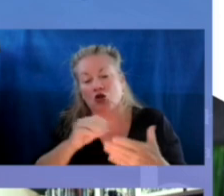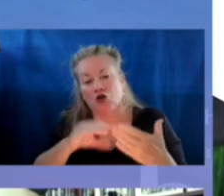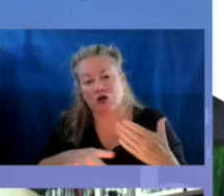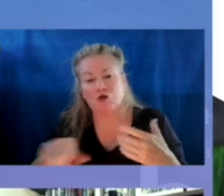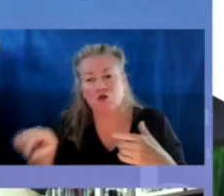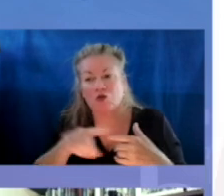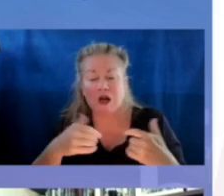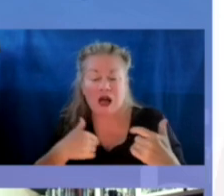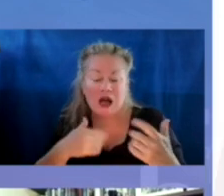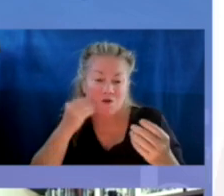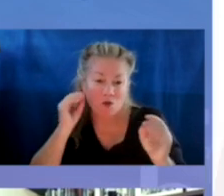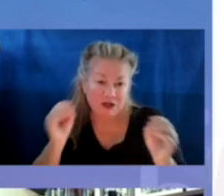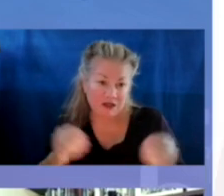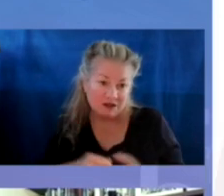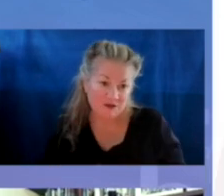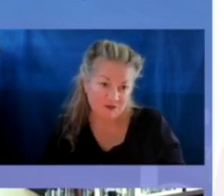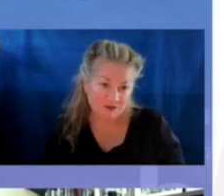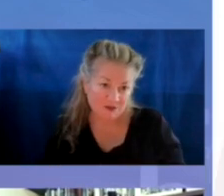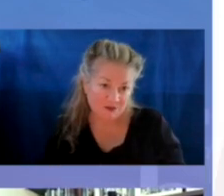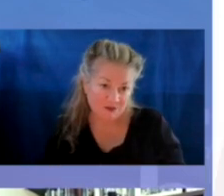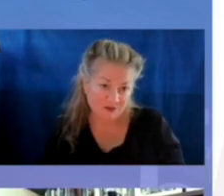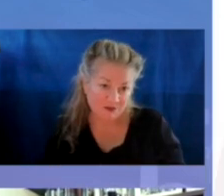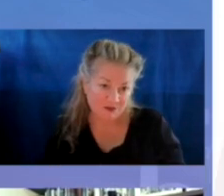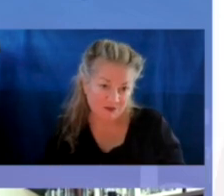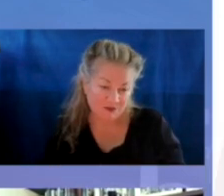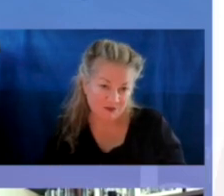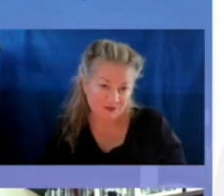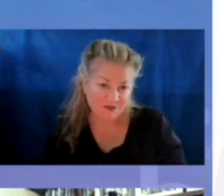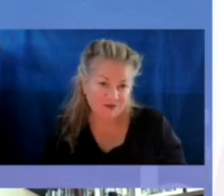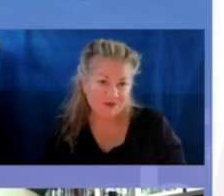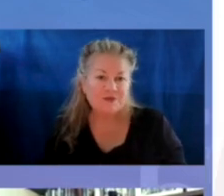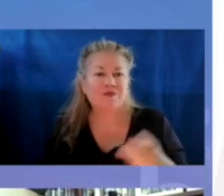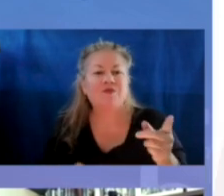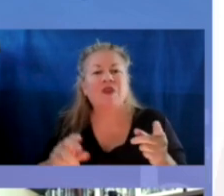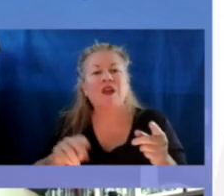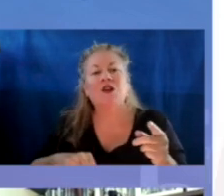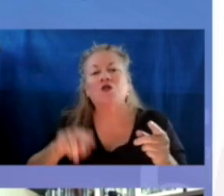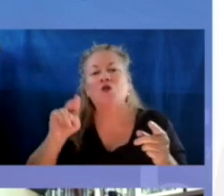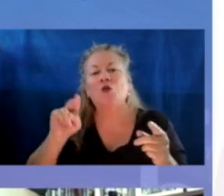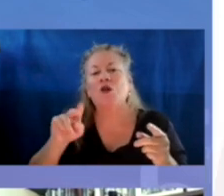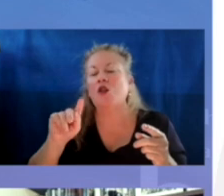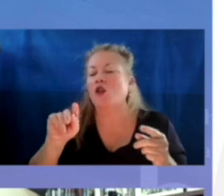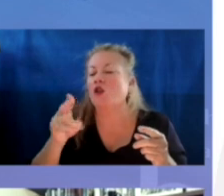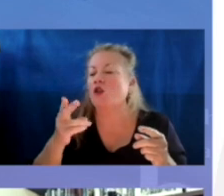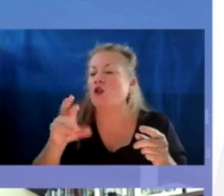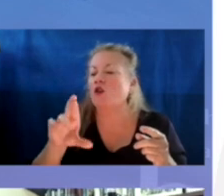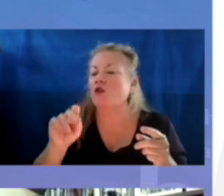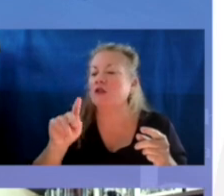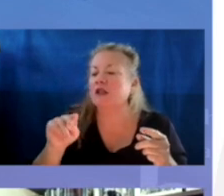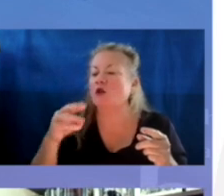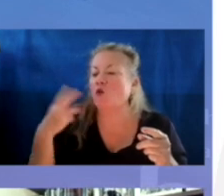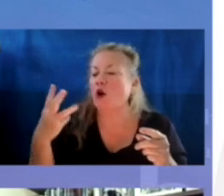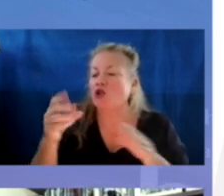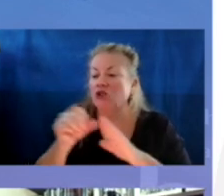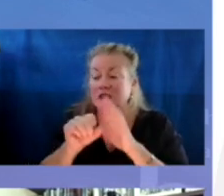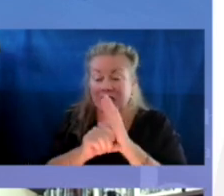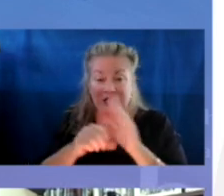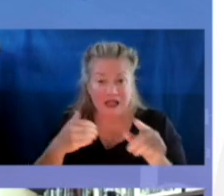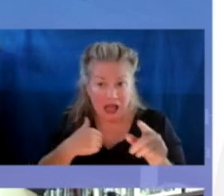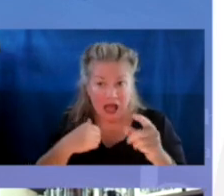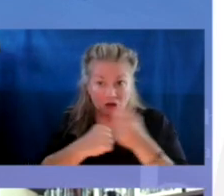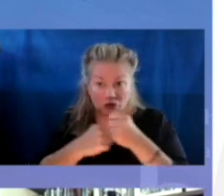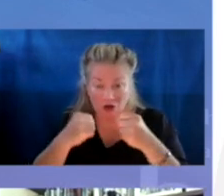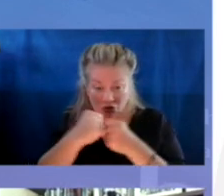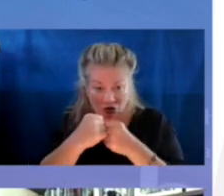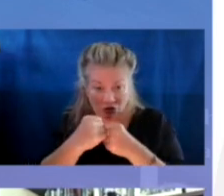students who are experiencing homelessness. Just to give one example of a school district in North Thurston, Washington State, a school district that had an